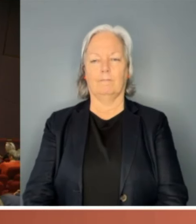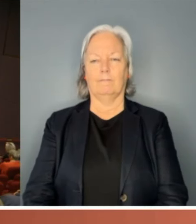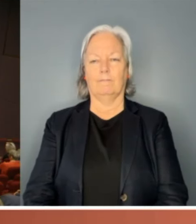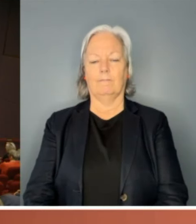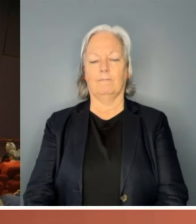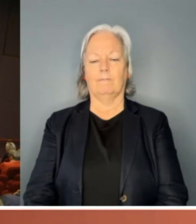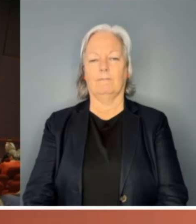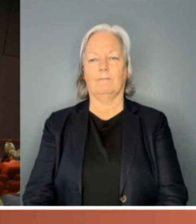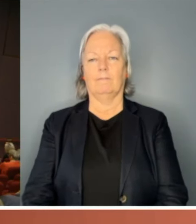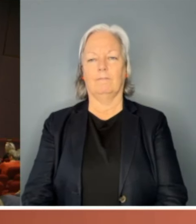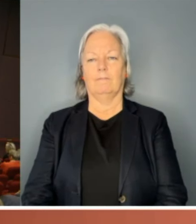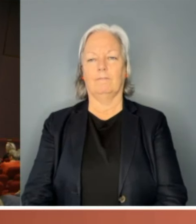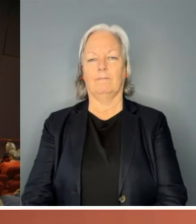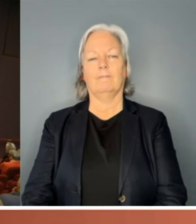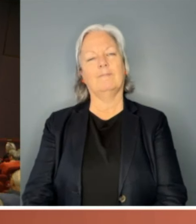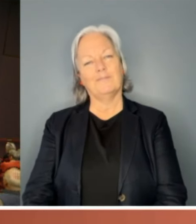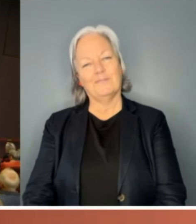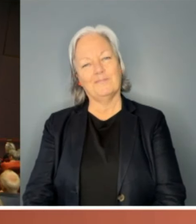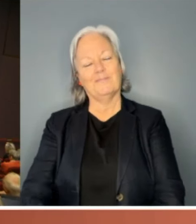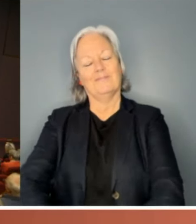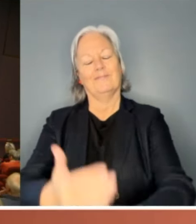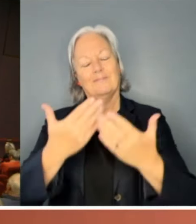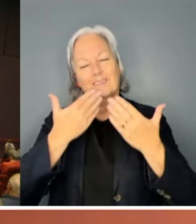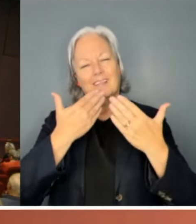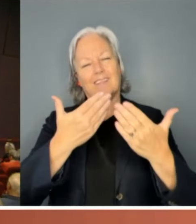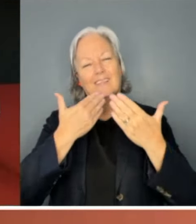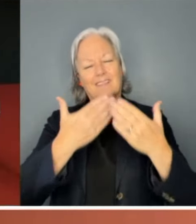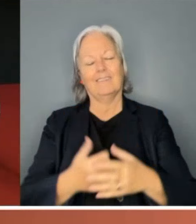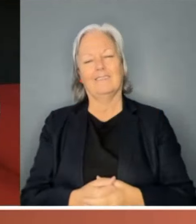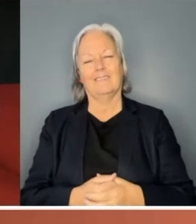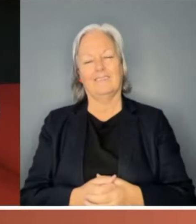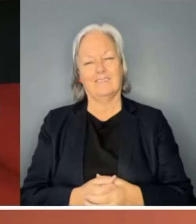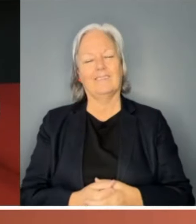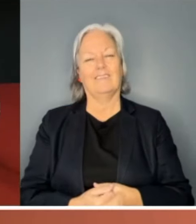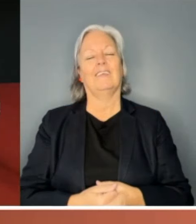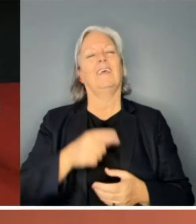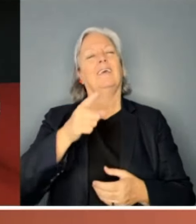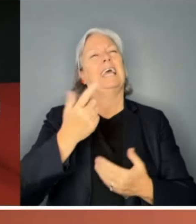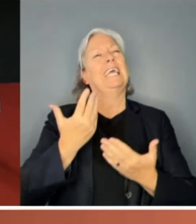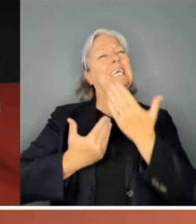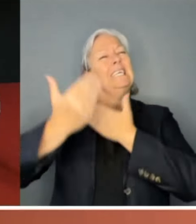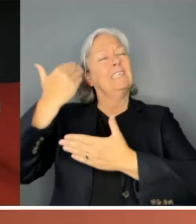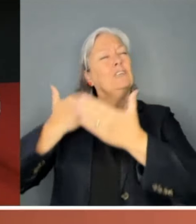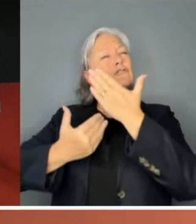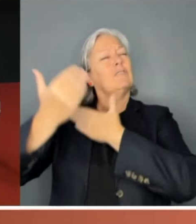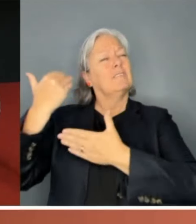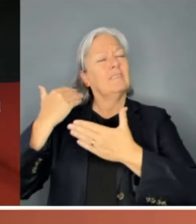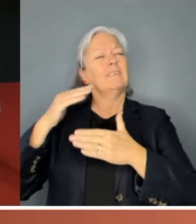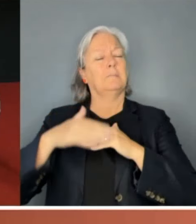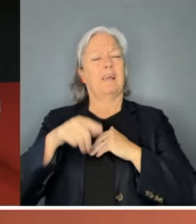Well, thank you very much, Ms Hausiger. I think giving that historical perspective to the topic really lends a lot